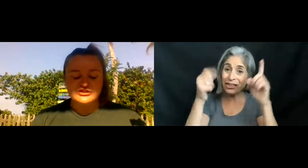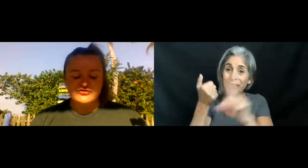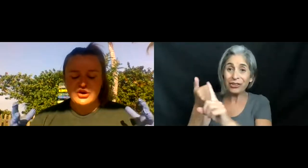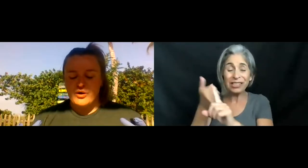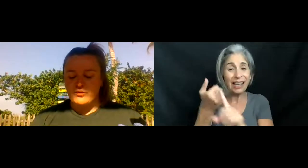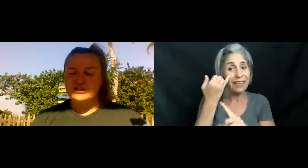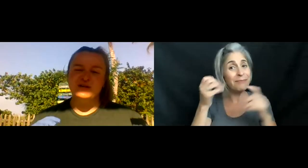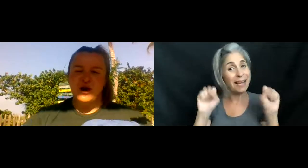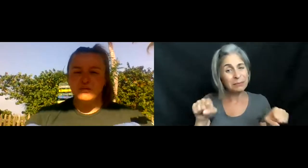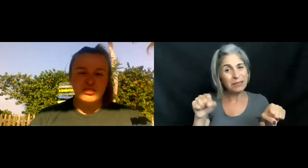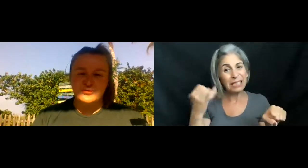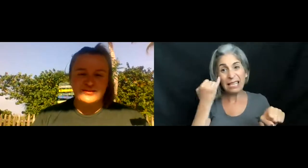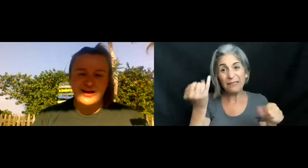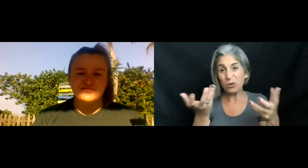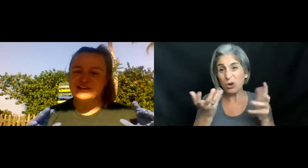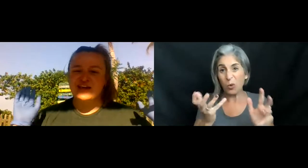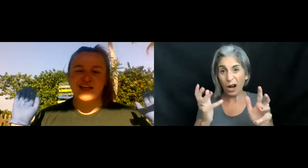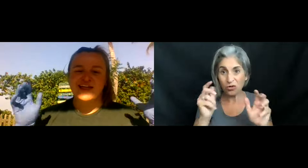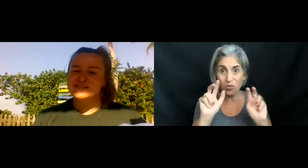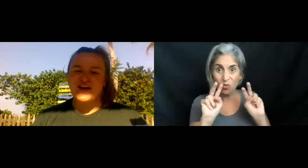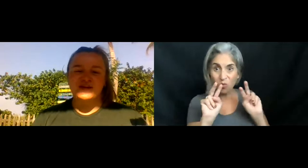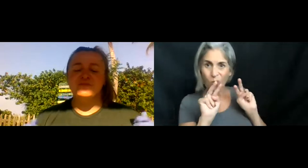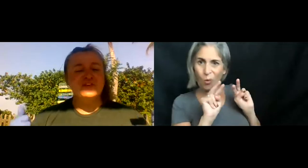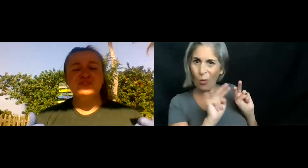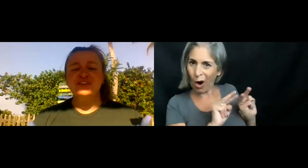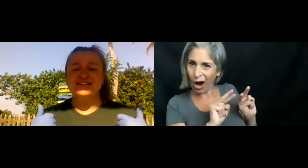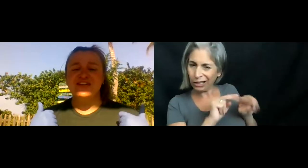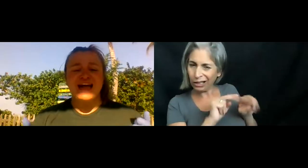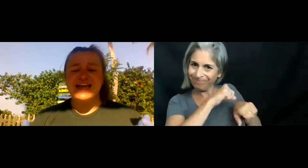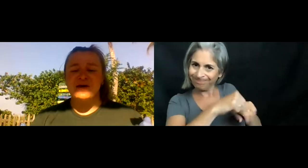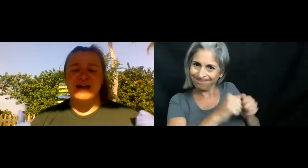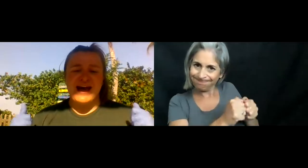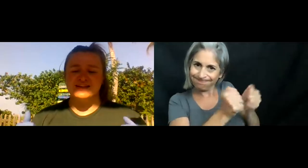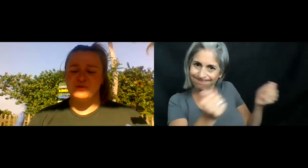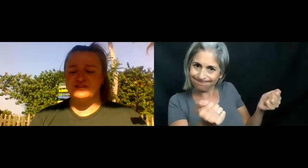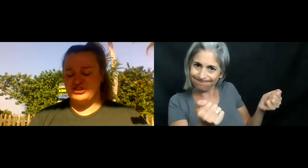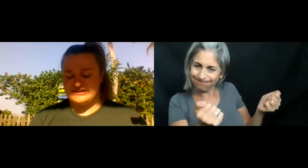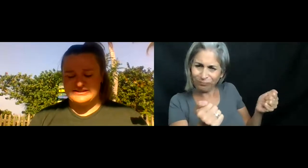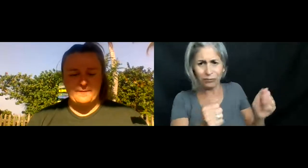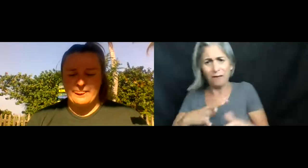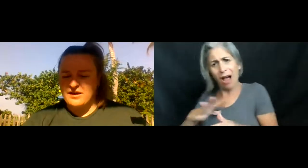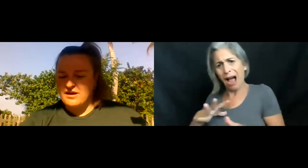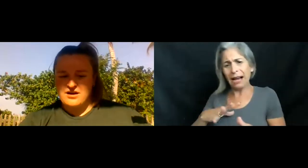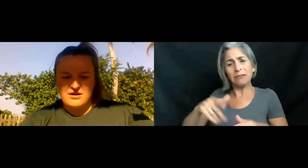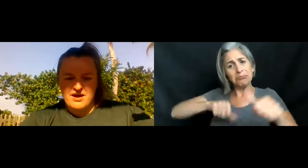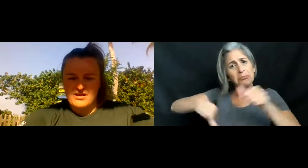possible. So if you don't want to watch me going through the lionfish, that's fine. But feel free to still hang out and ask questions.